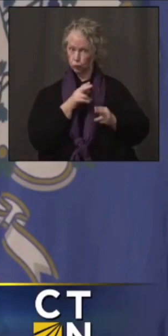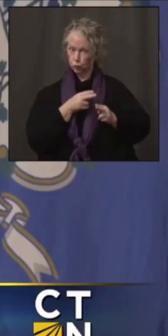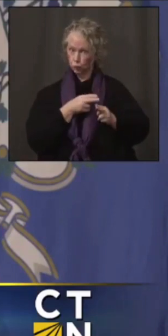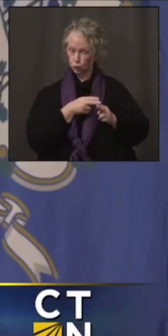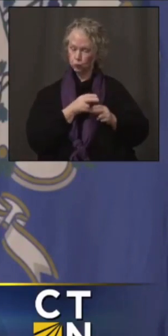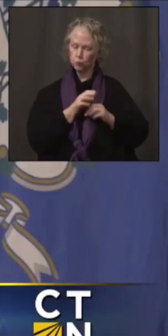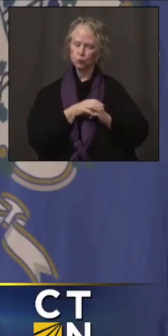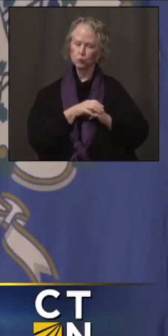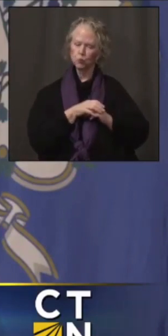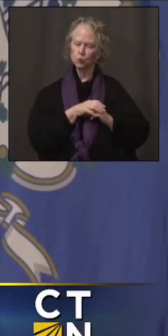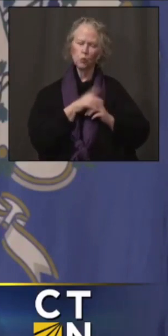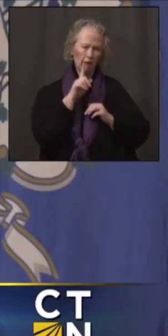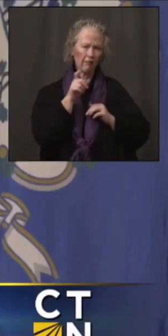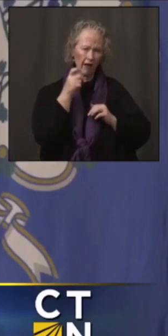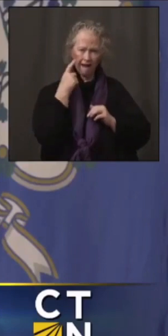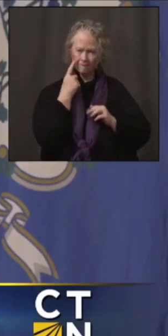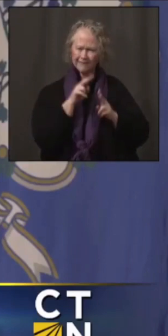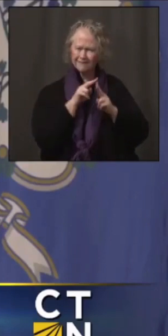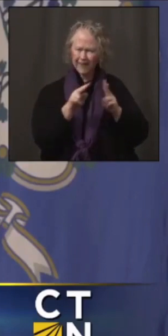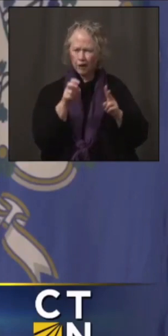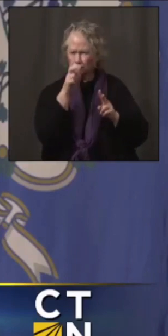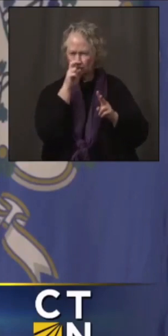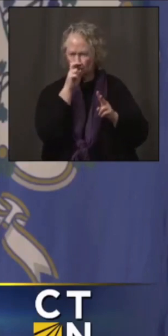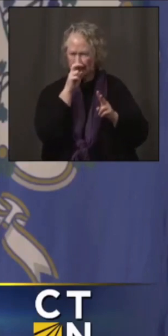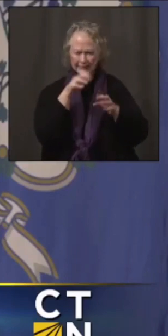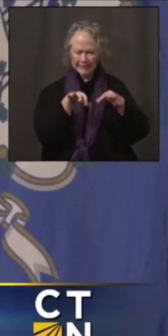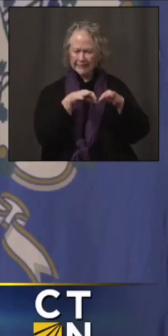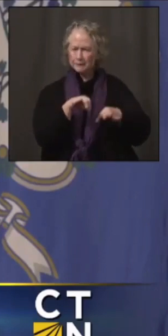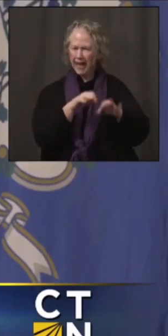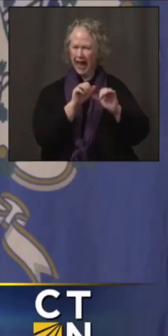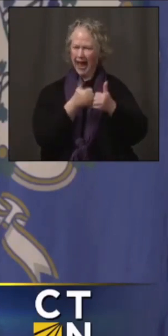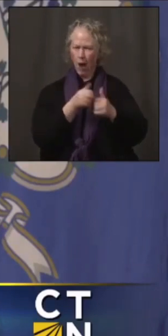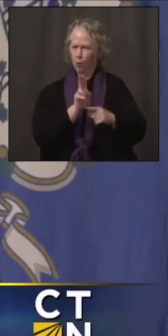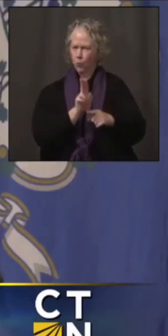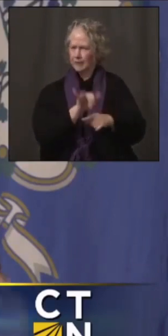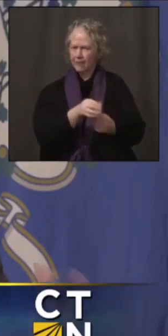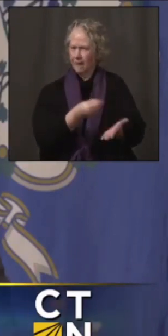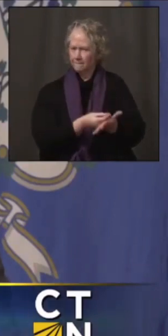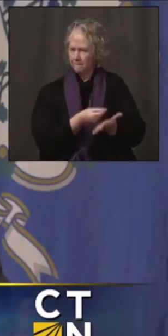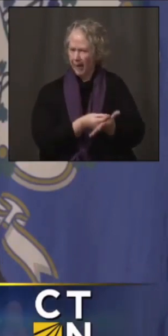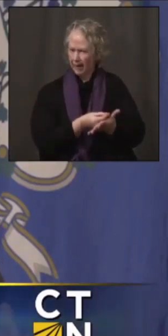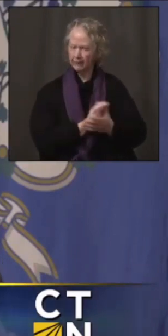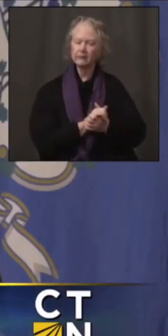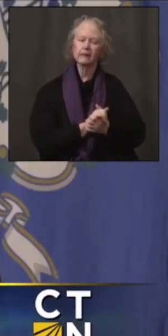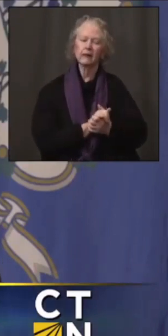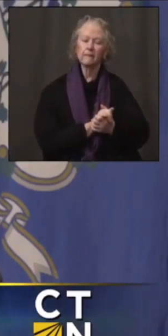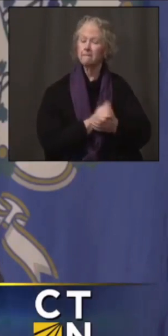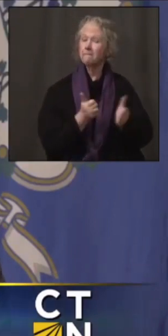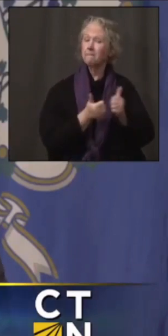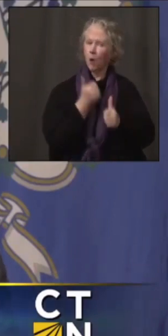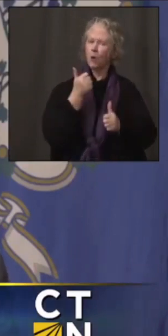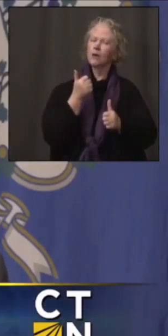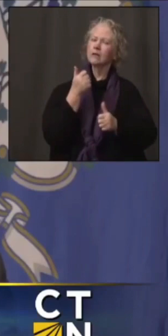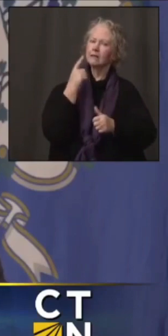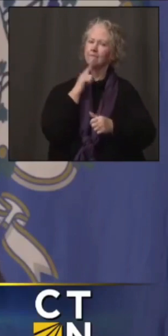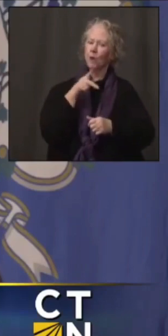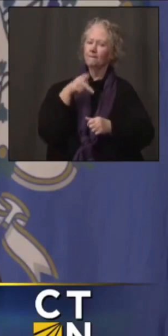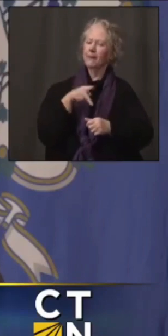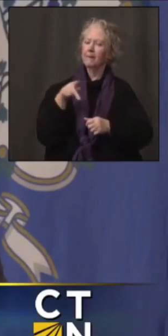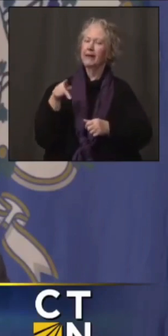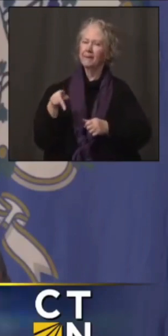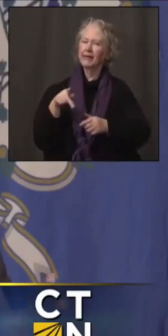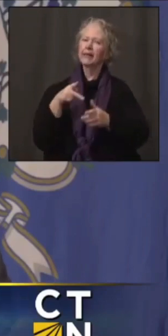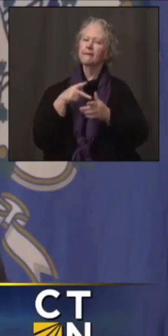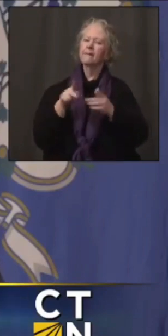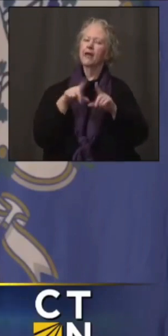Uh, the federal government's got really strict, uh, rules attached to how that money's being spent. Obviously, most of it is PPP, the Paycheck Protection